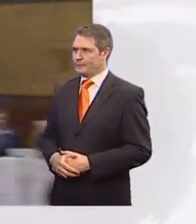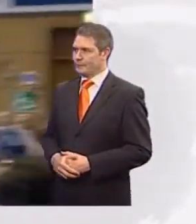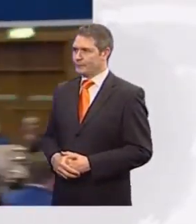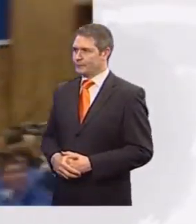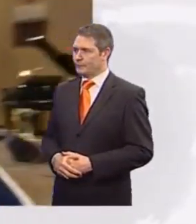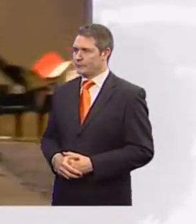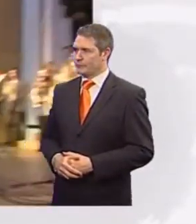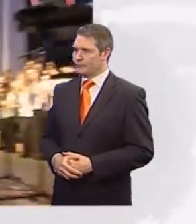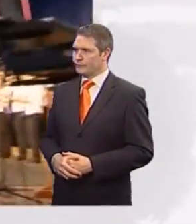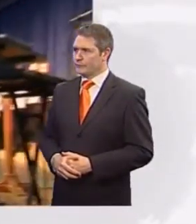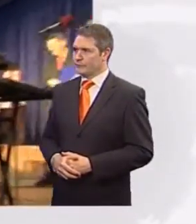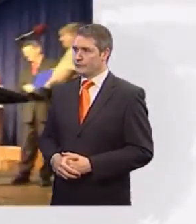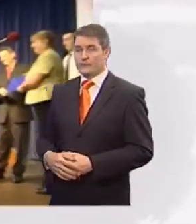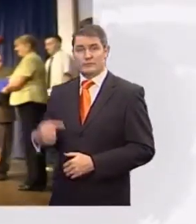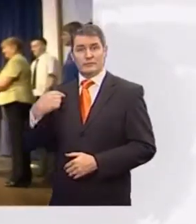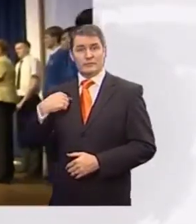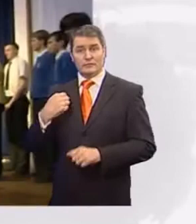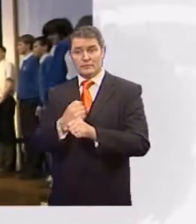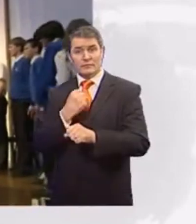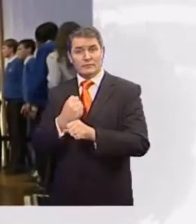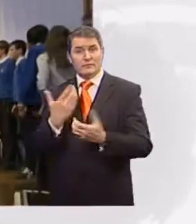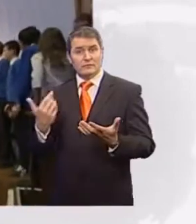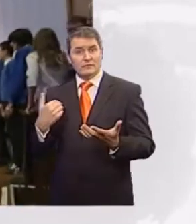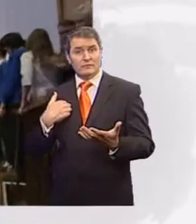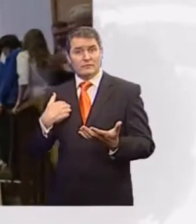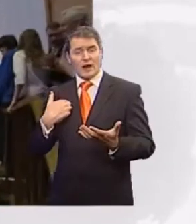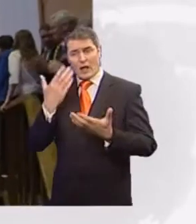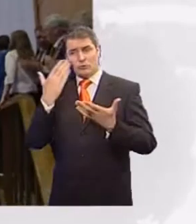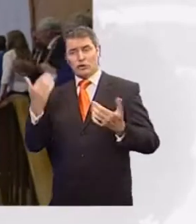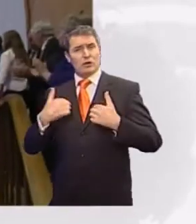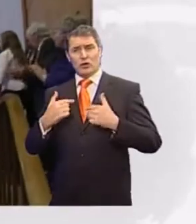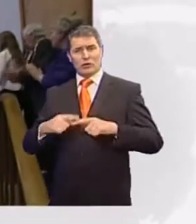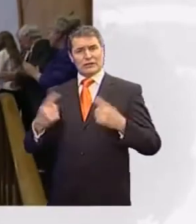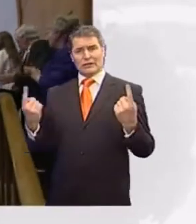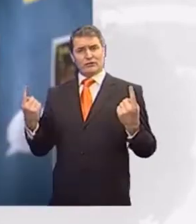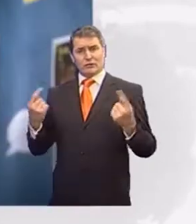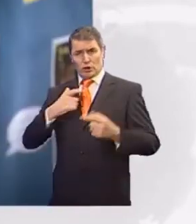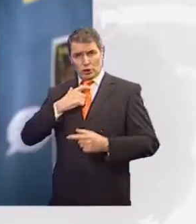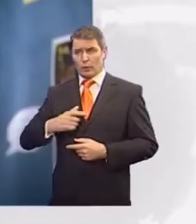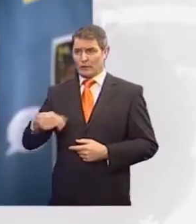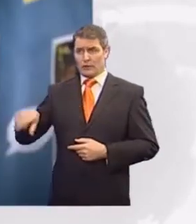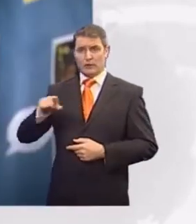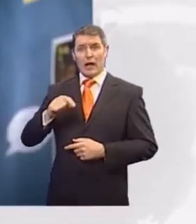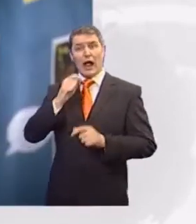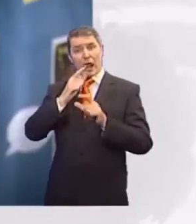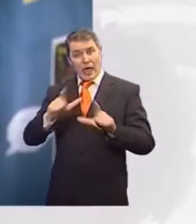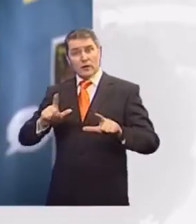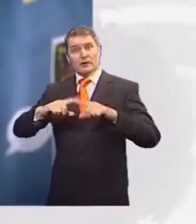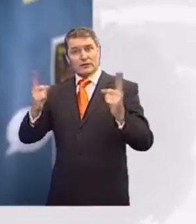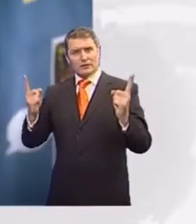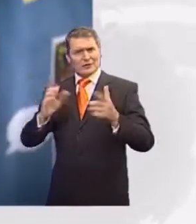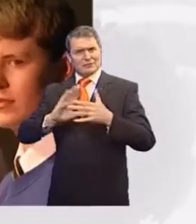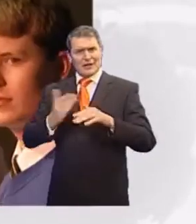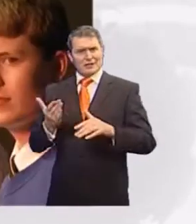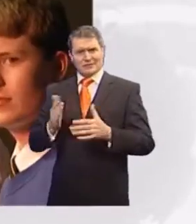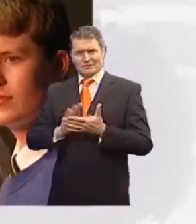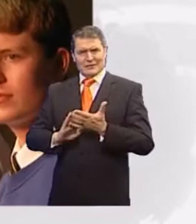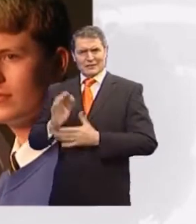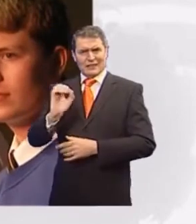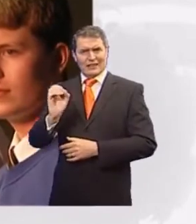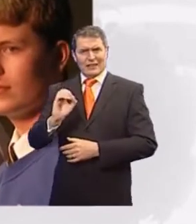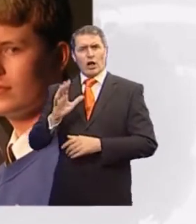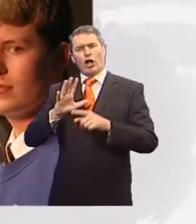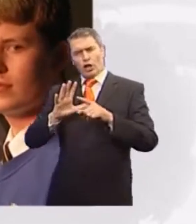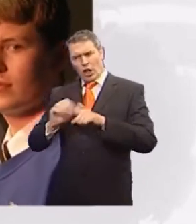What I'm trying to do in the show is that we're not different, we're all human. Maybe we speak a different language, but it doesn't mean anything. Yeah, the